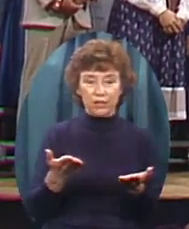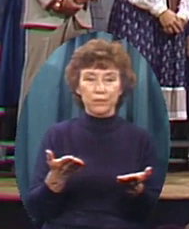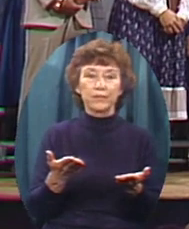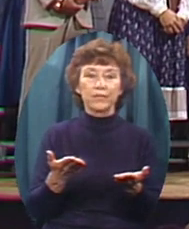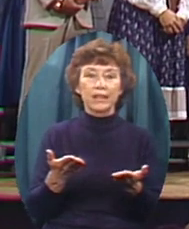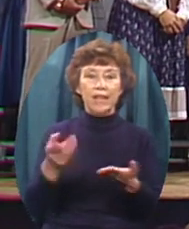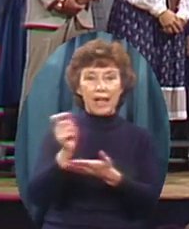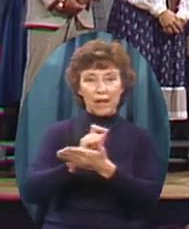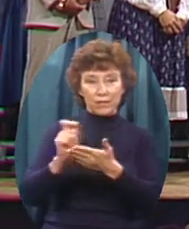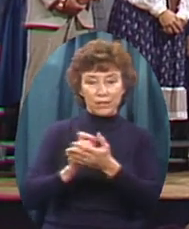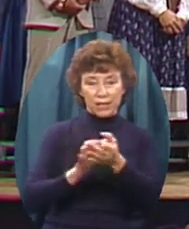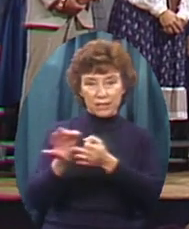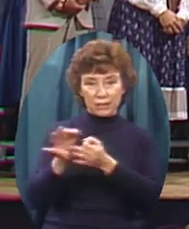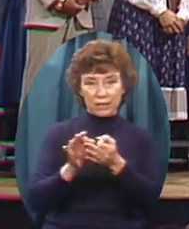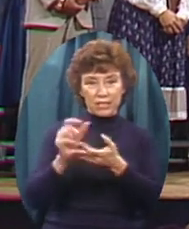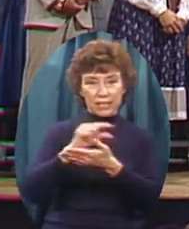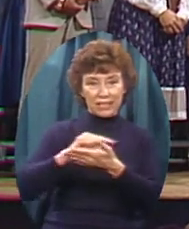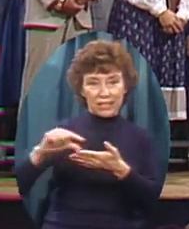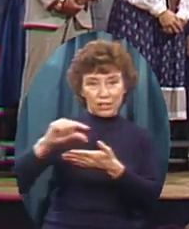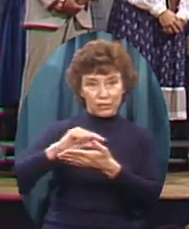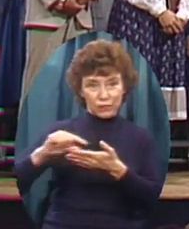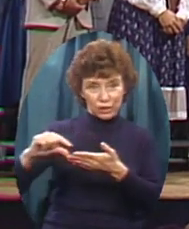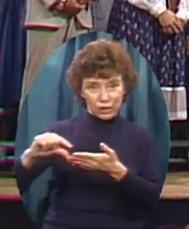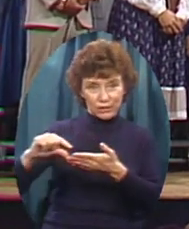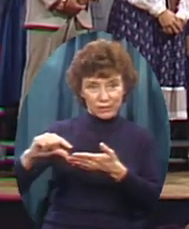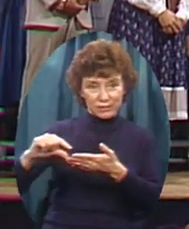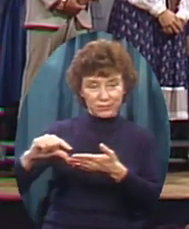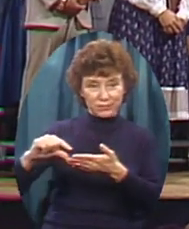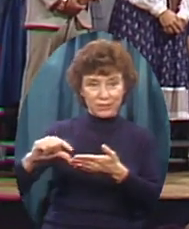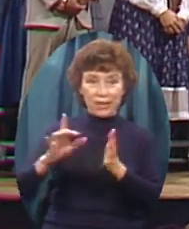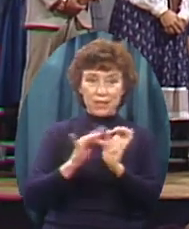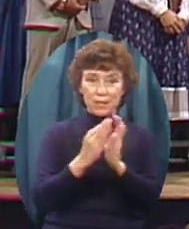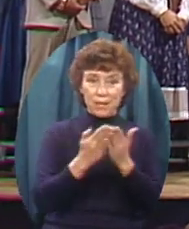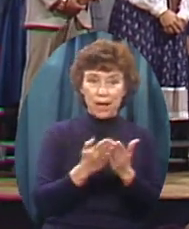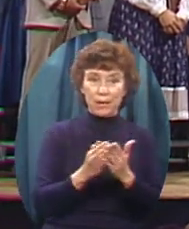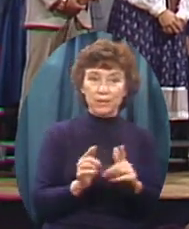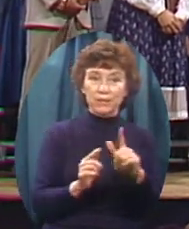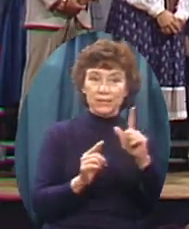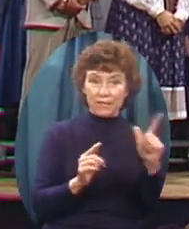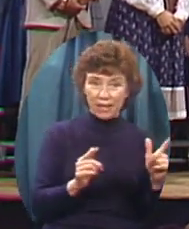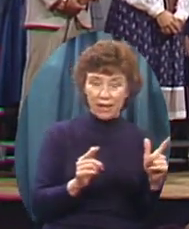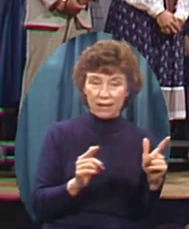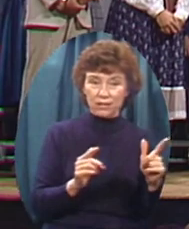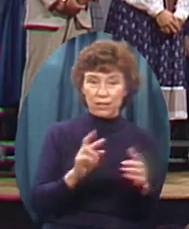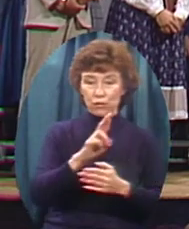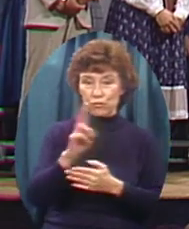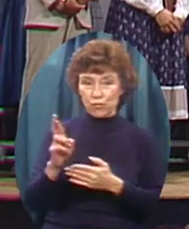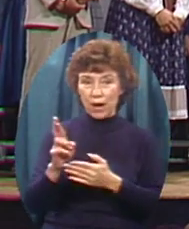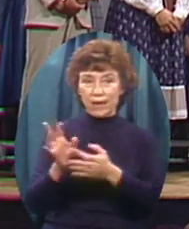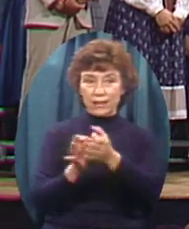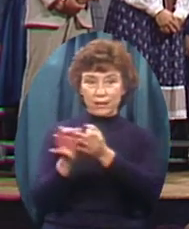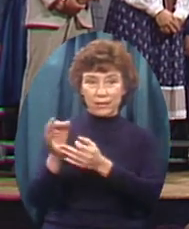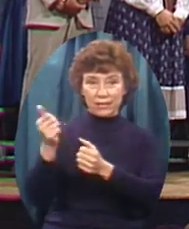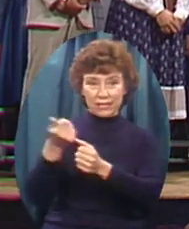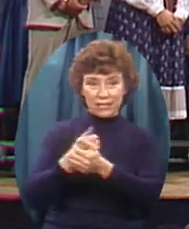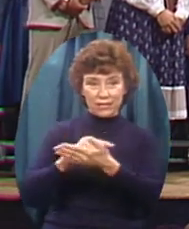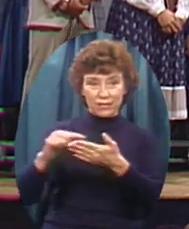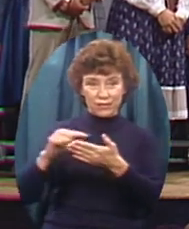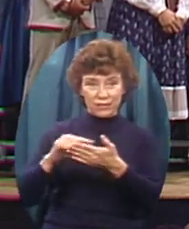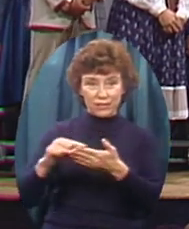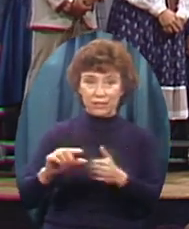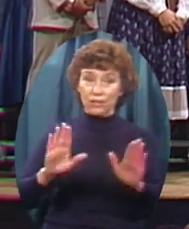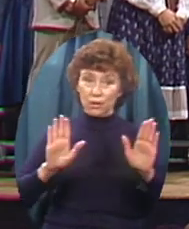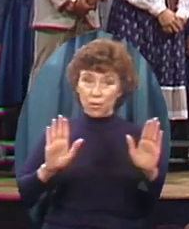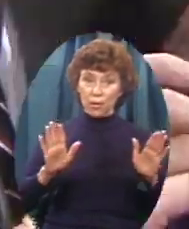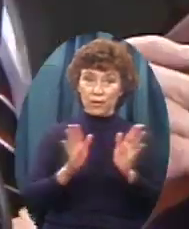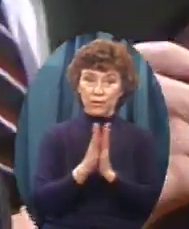the left column Of every page And their comments On what the verses mean In the right column I think it's the most Valuable book in print If you could only